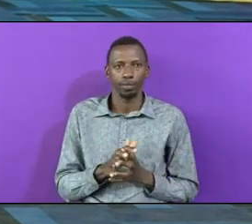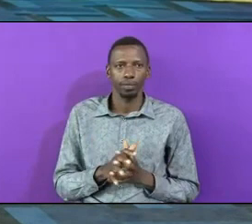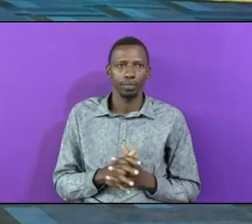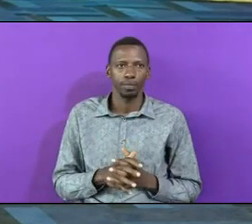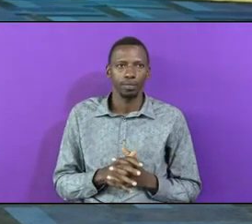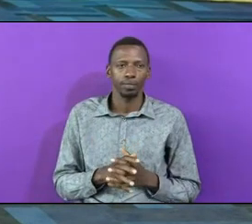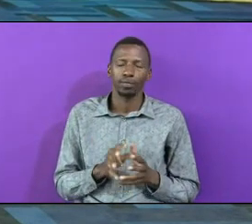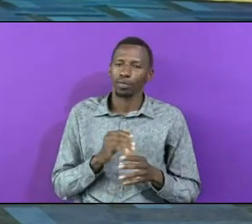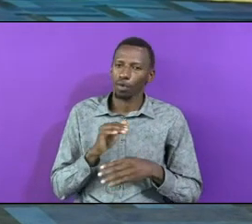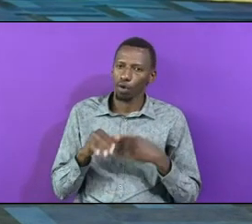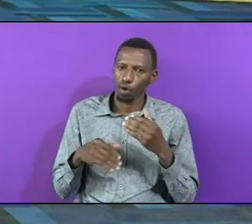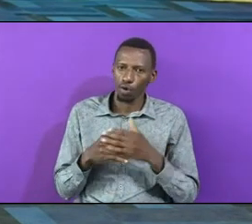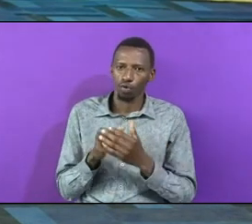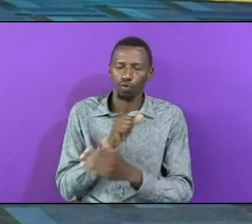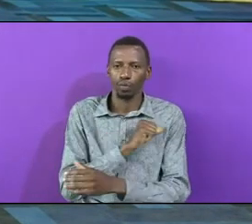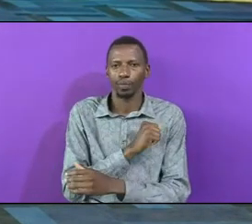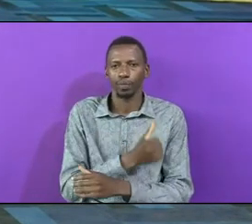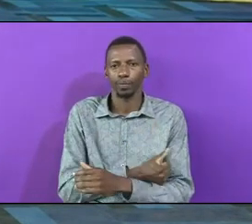All authority